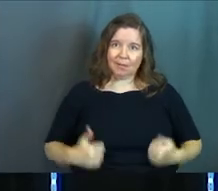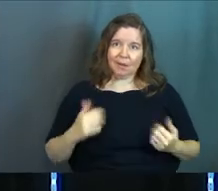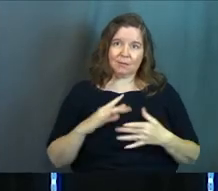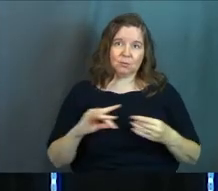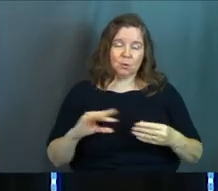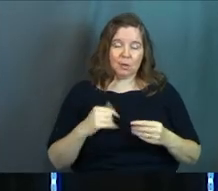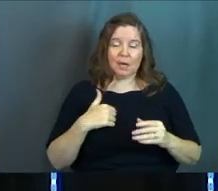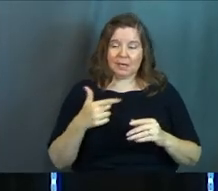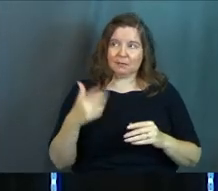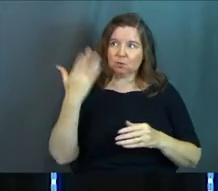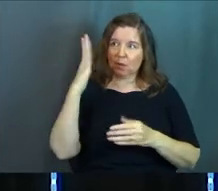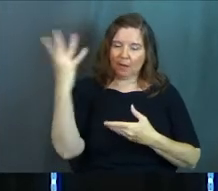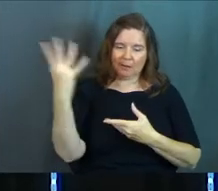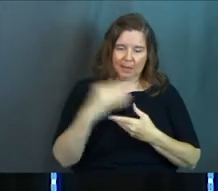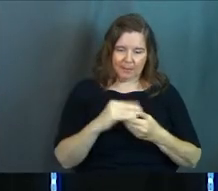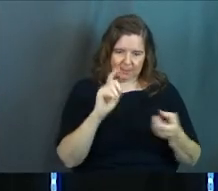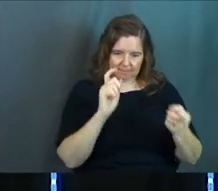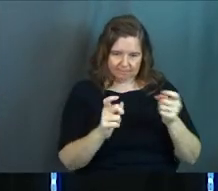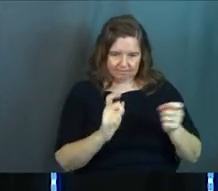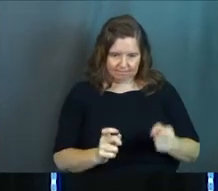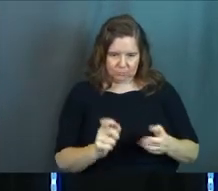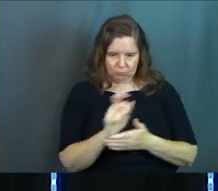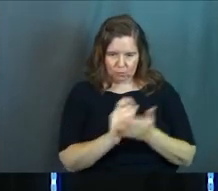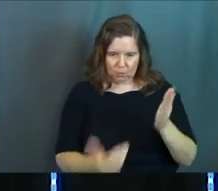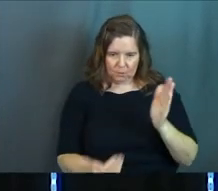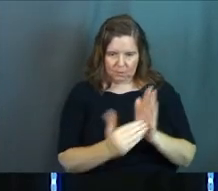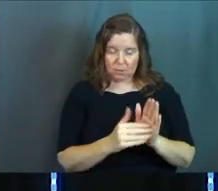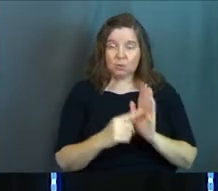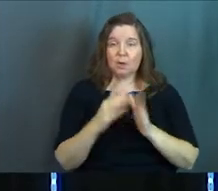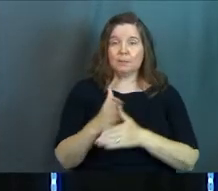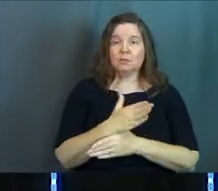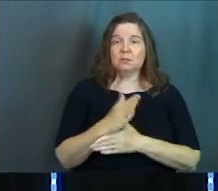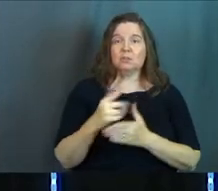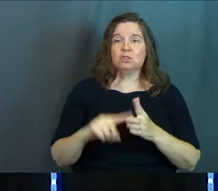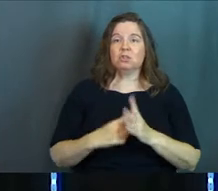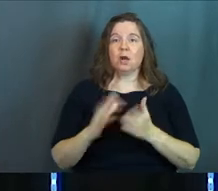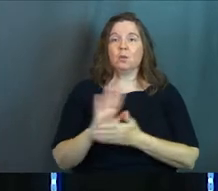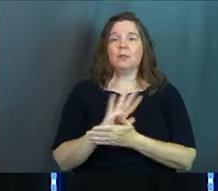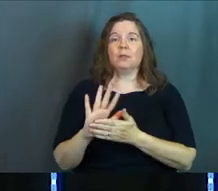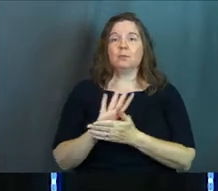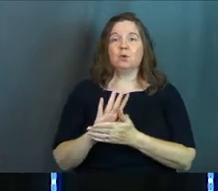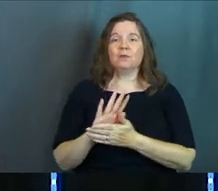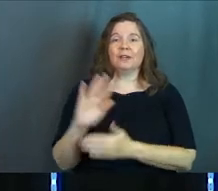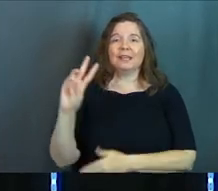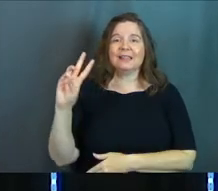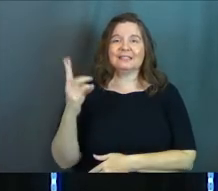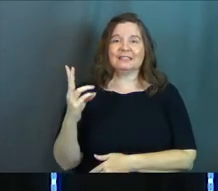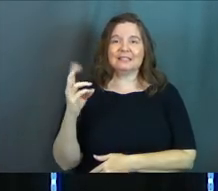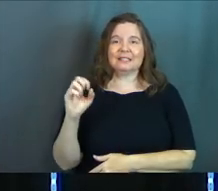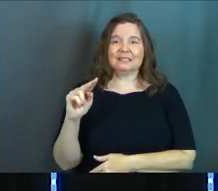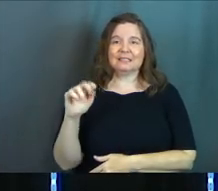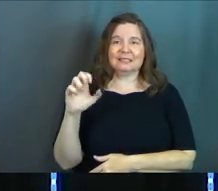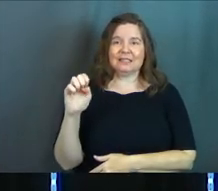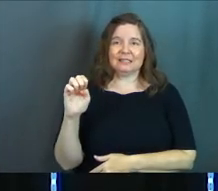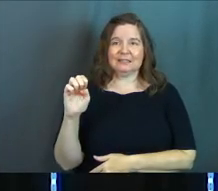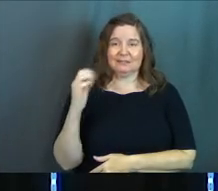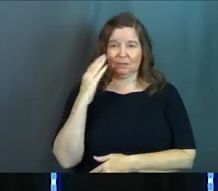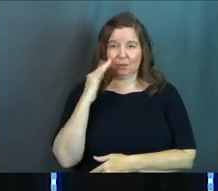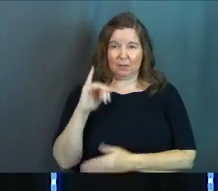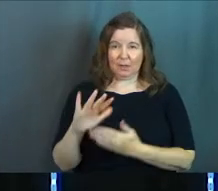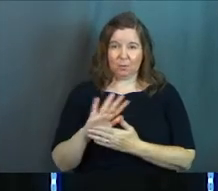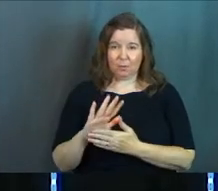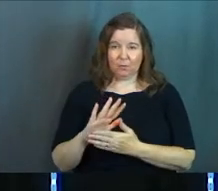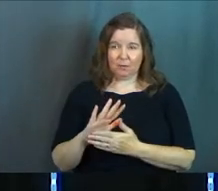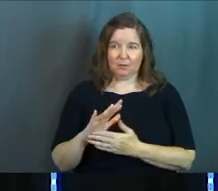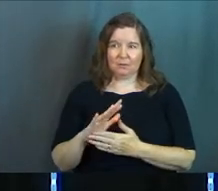rewrote it. So I want to start with the movie The Sixth Sense, which I know is weird to talk about in church, but we're just